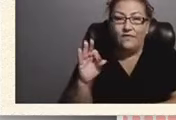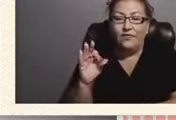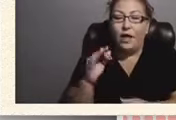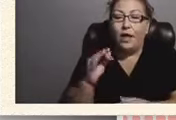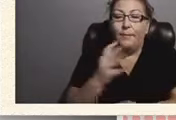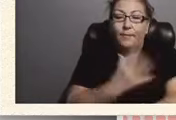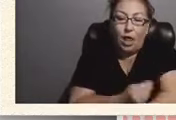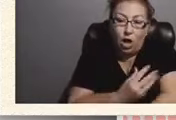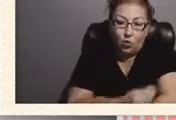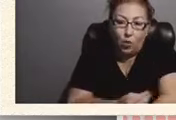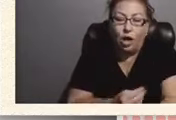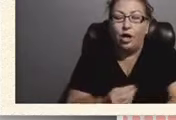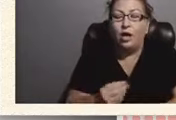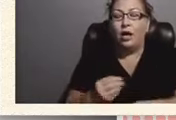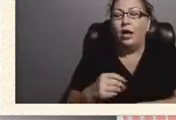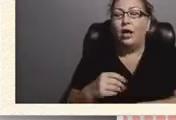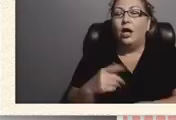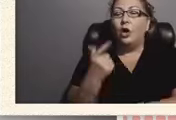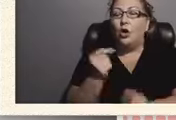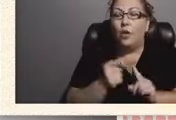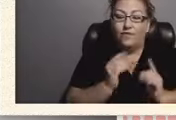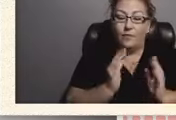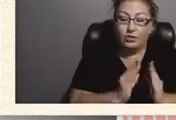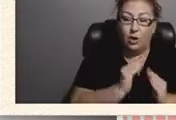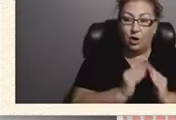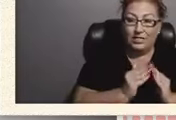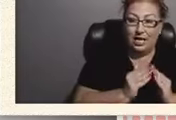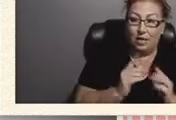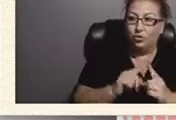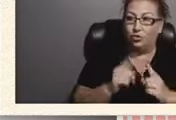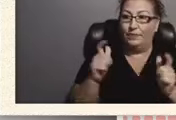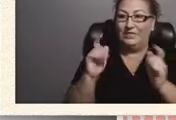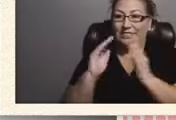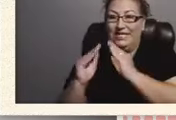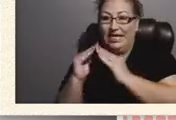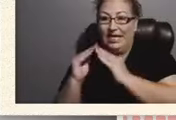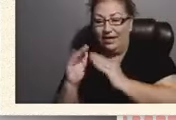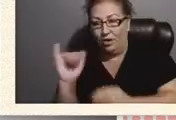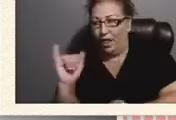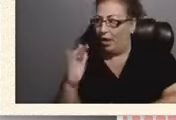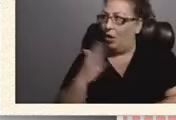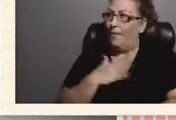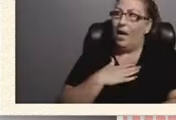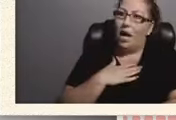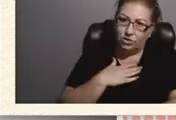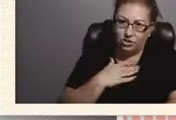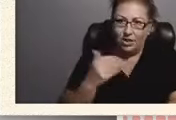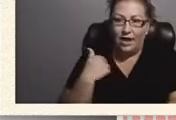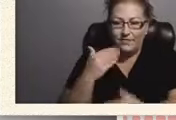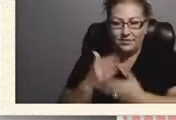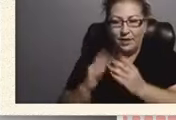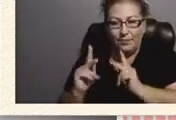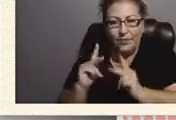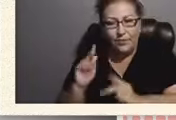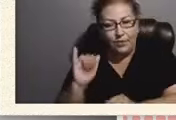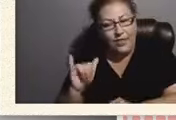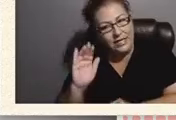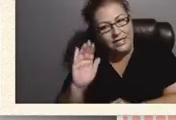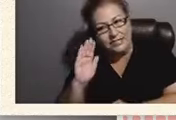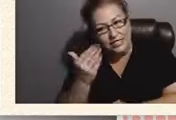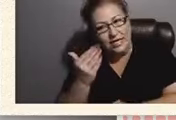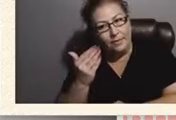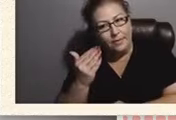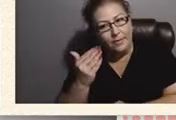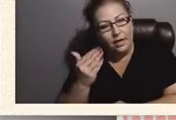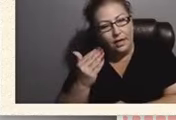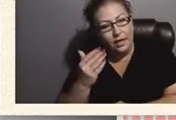going from a small little town into a city you're like oh my gosh there's some people that that see see my view you